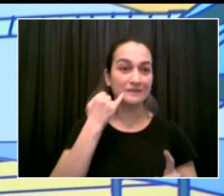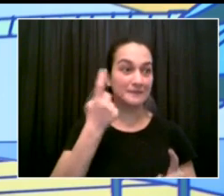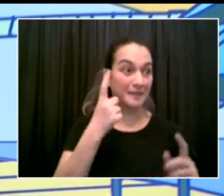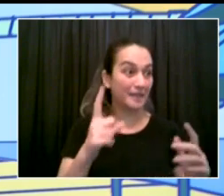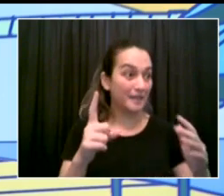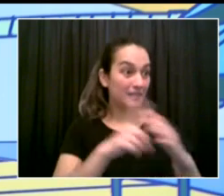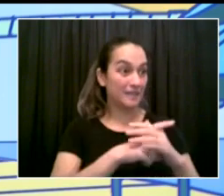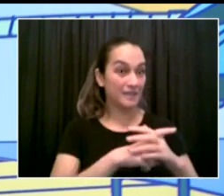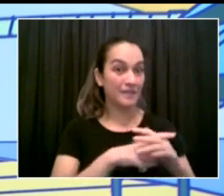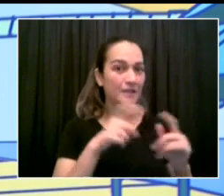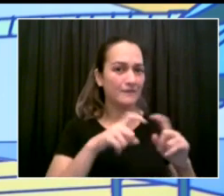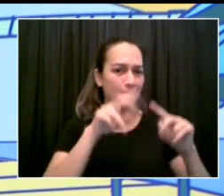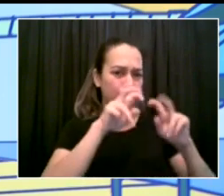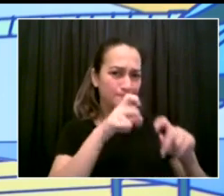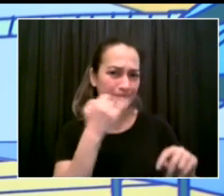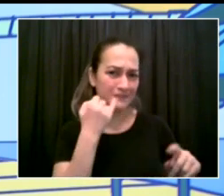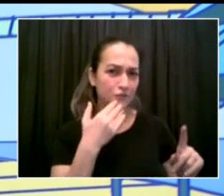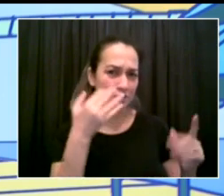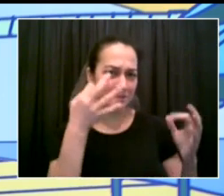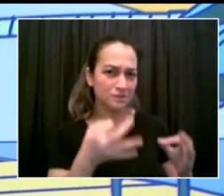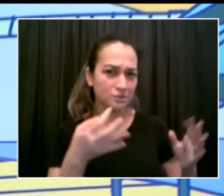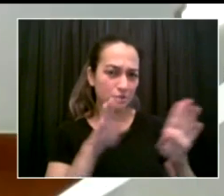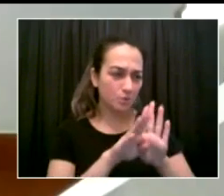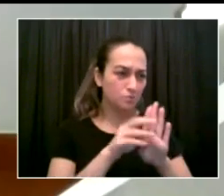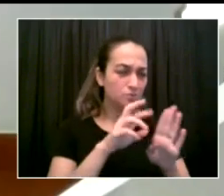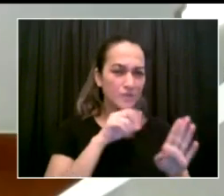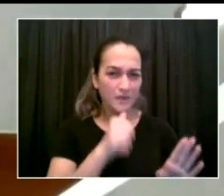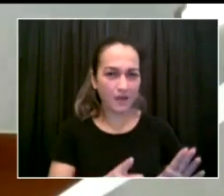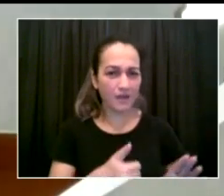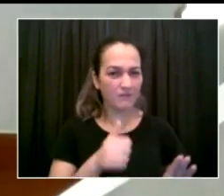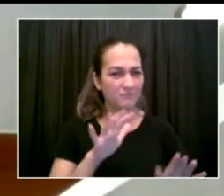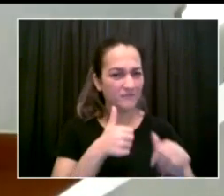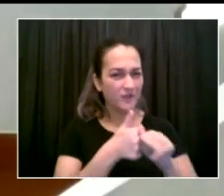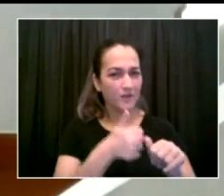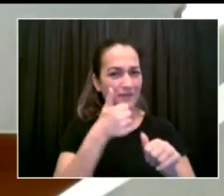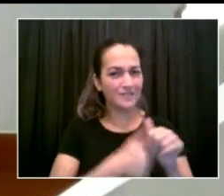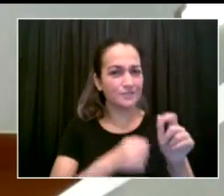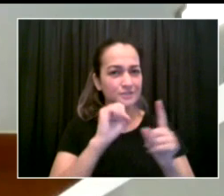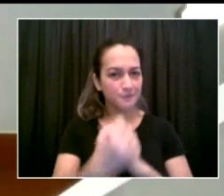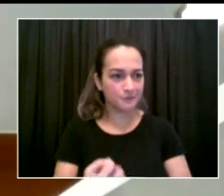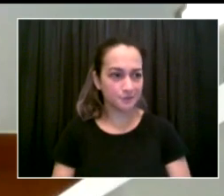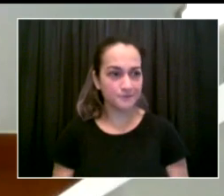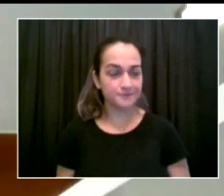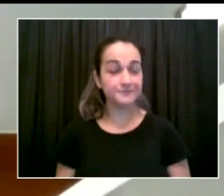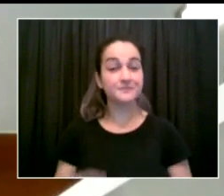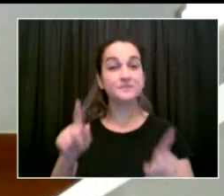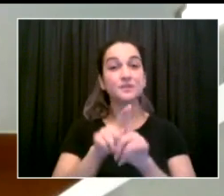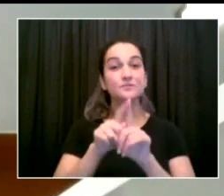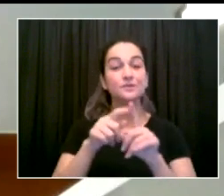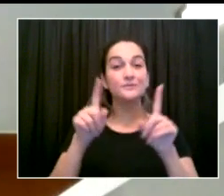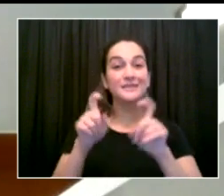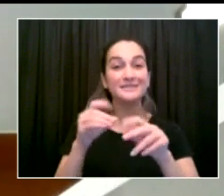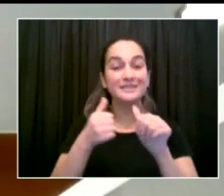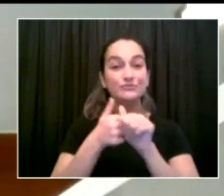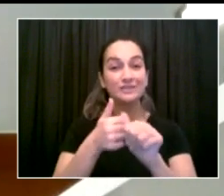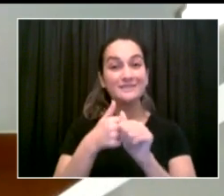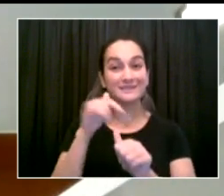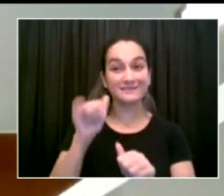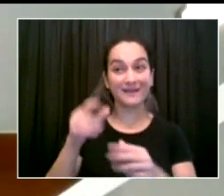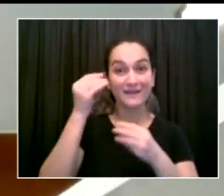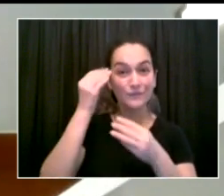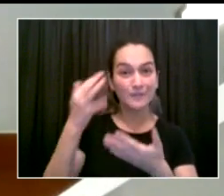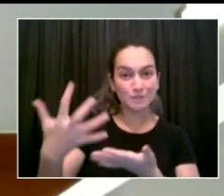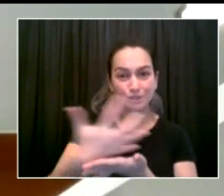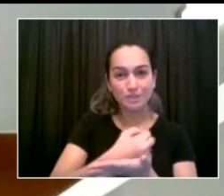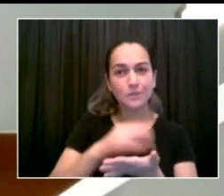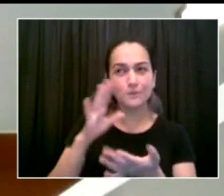Yeah, I'd love to, sir. So, I appreciate the question, because keeping our students and our teachers safe is our highest priority, along with keeping our